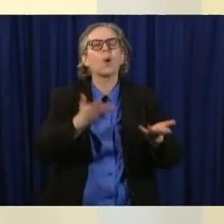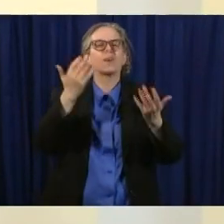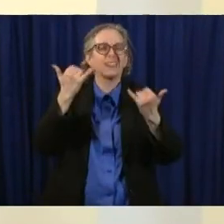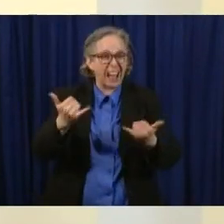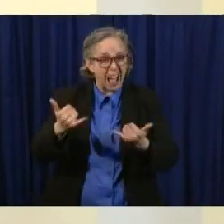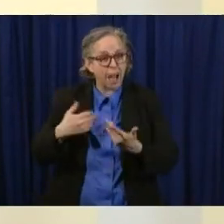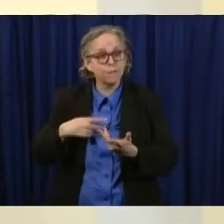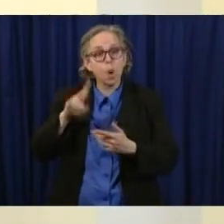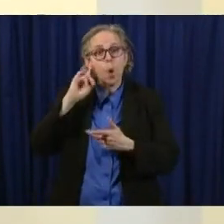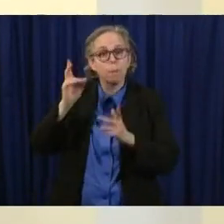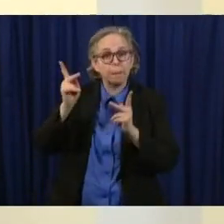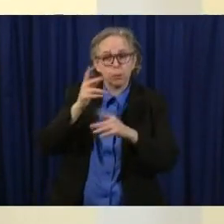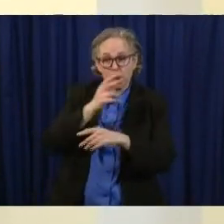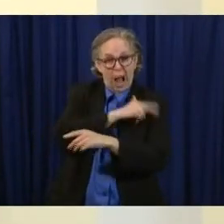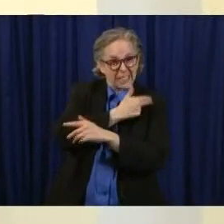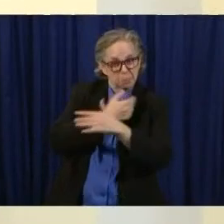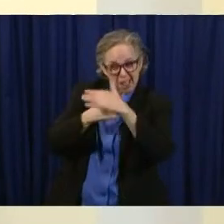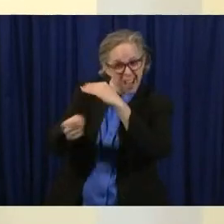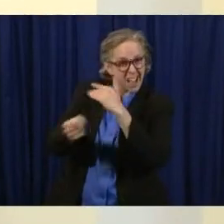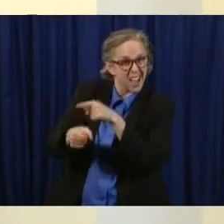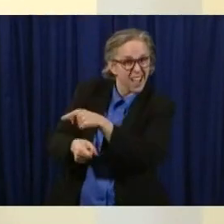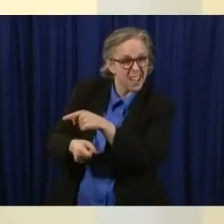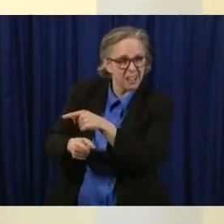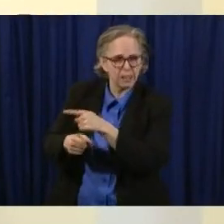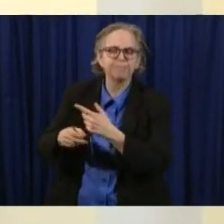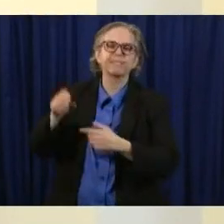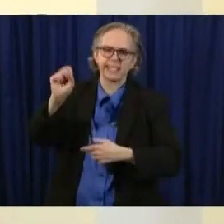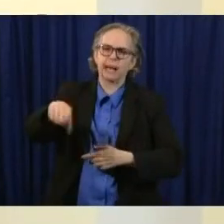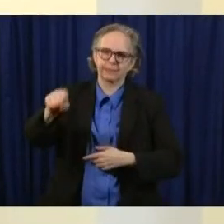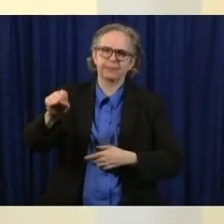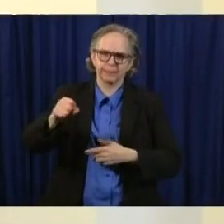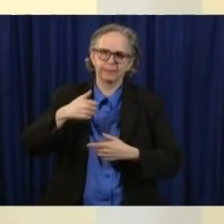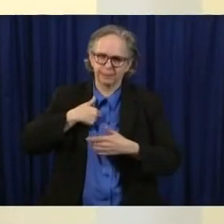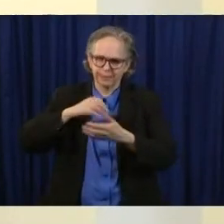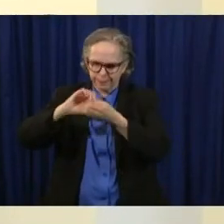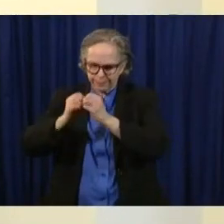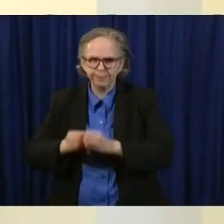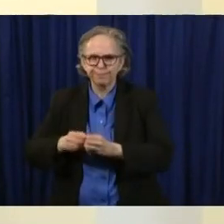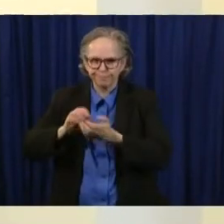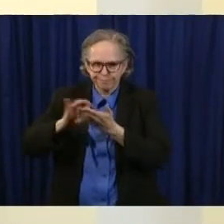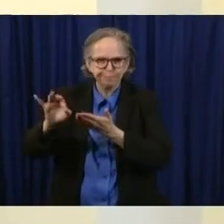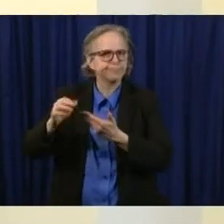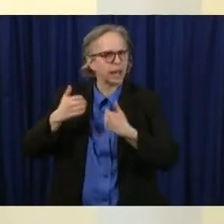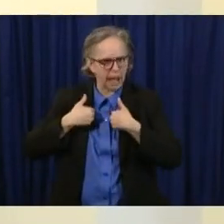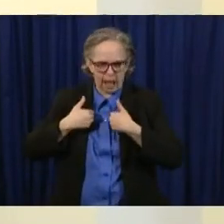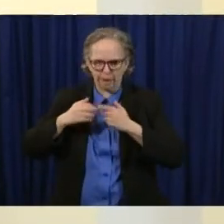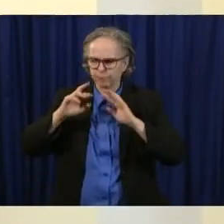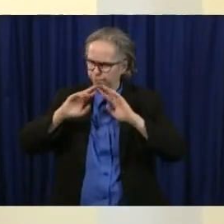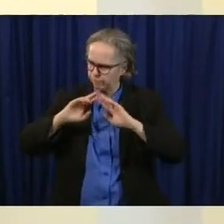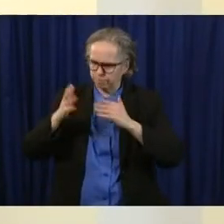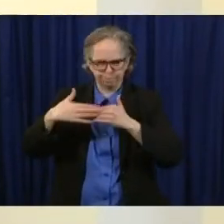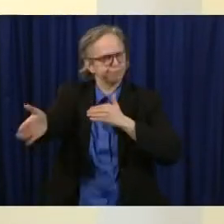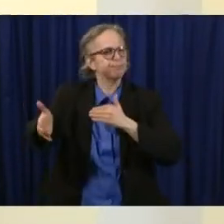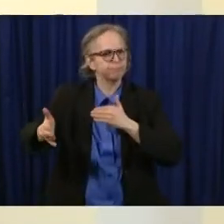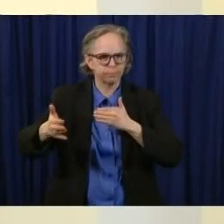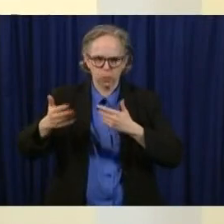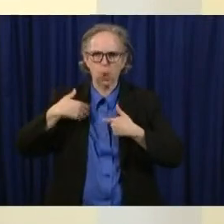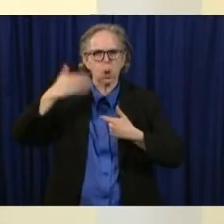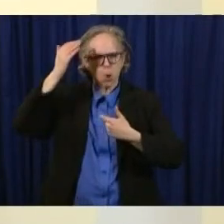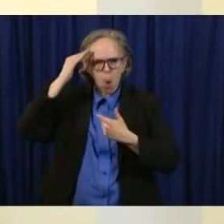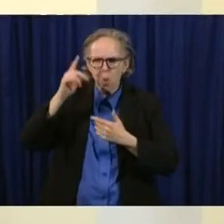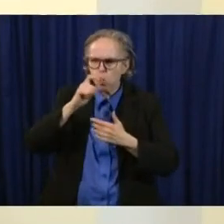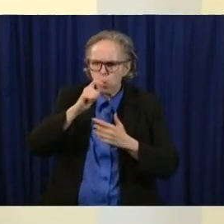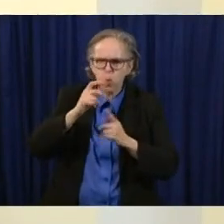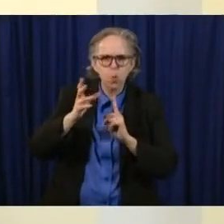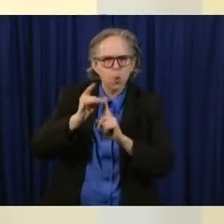hospitalized we have a date a line in the sand at least that we know they had the disease and so one